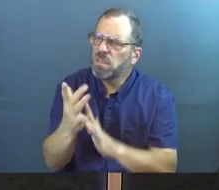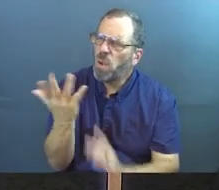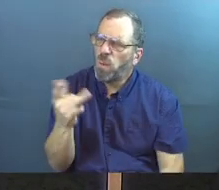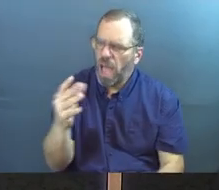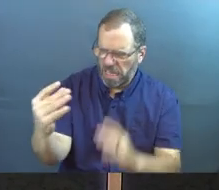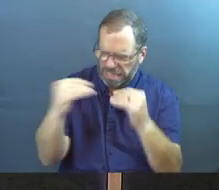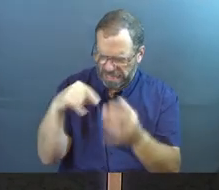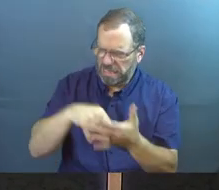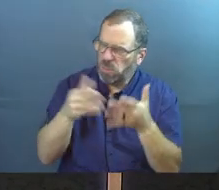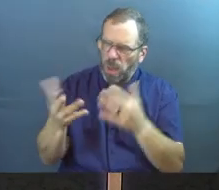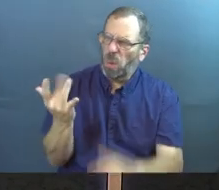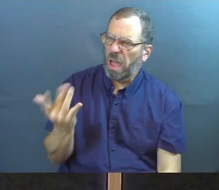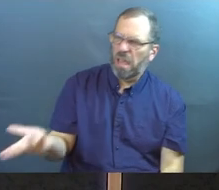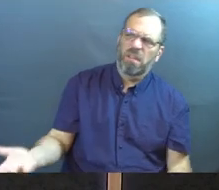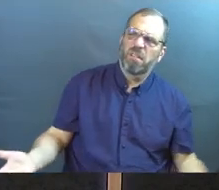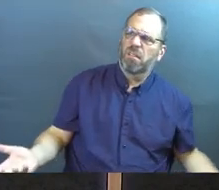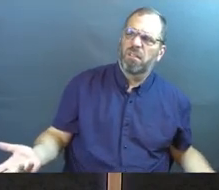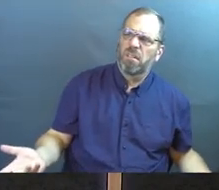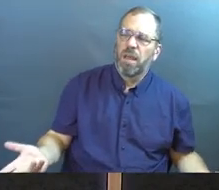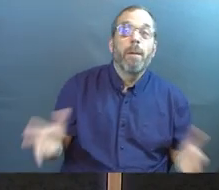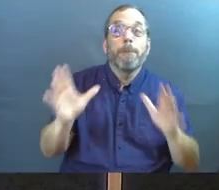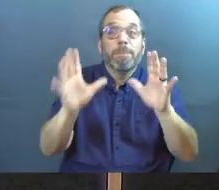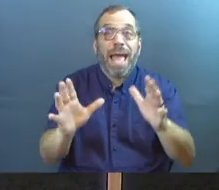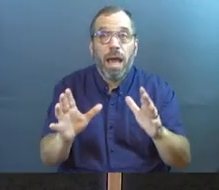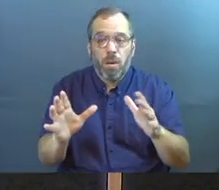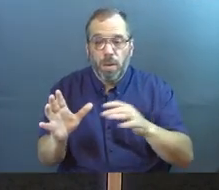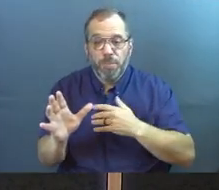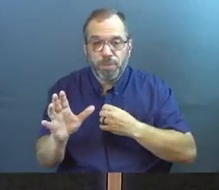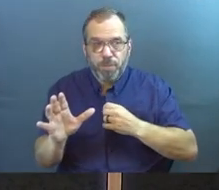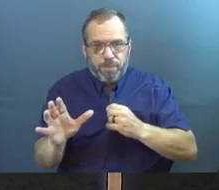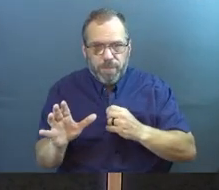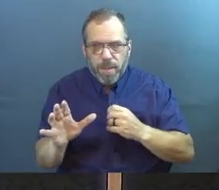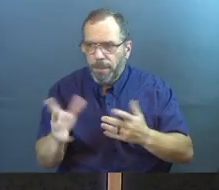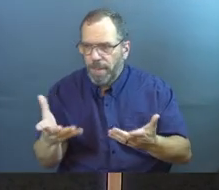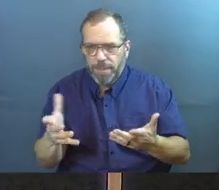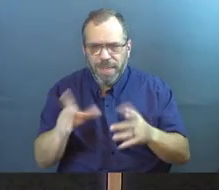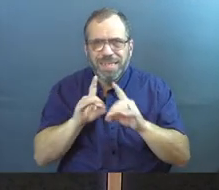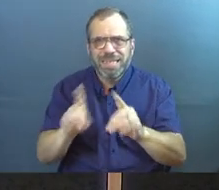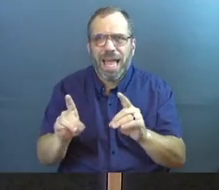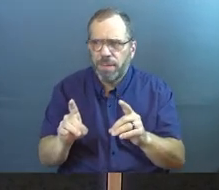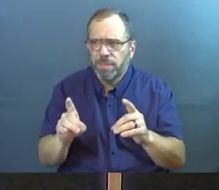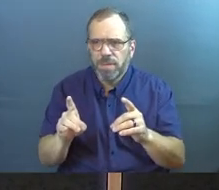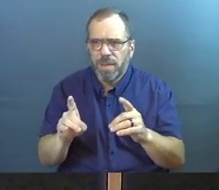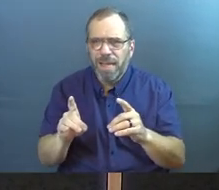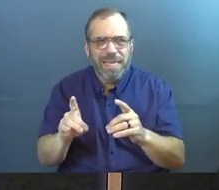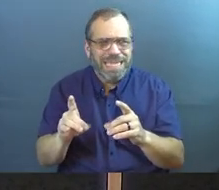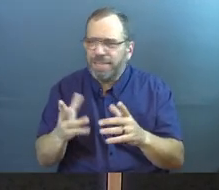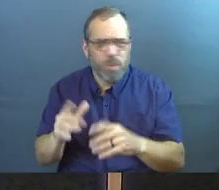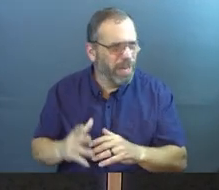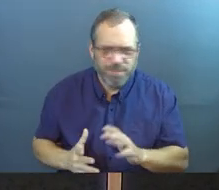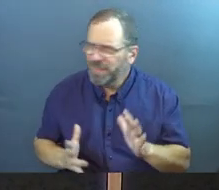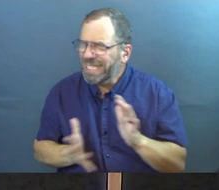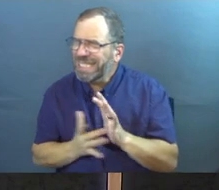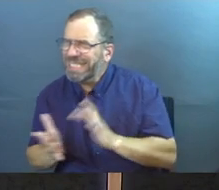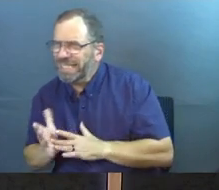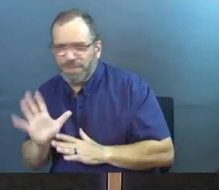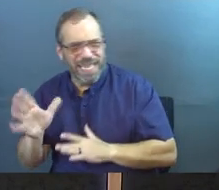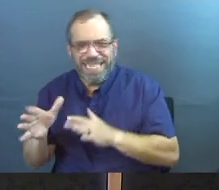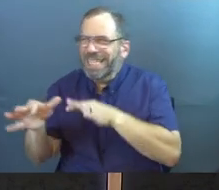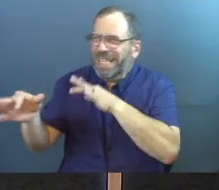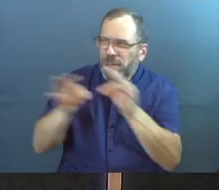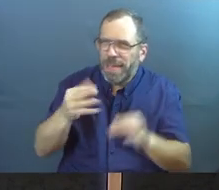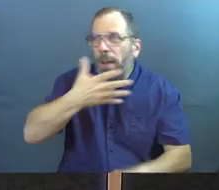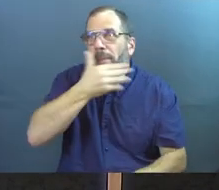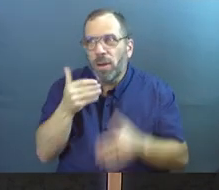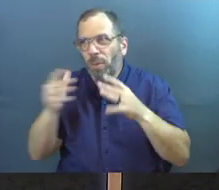Jesus? Why teach this way? Now, here in them, like, maybe they would like to advise Jesus on a better way for